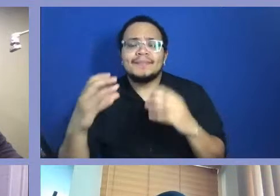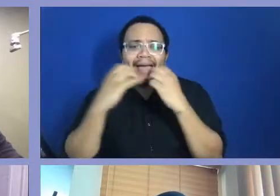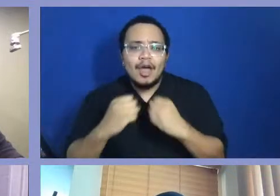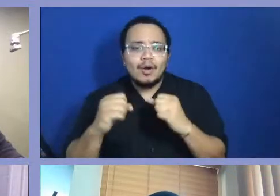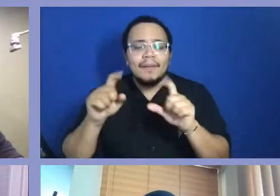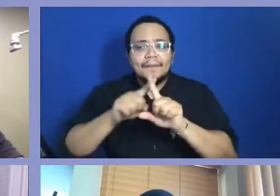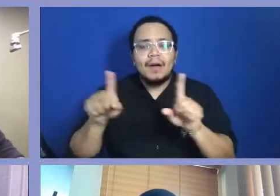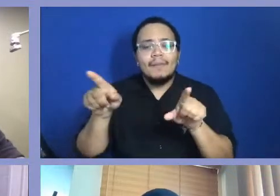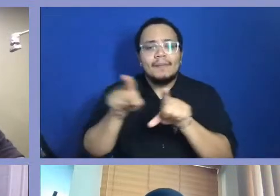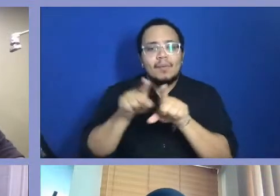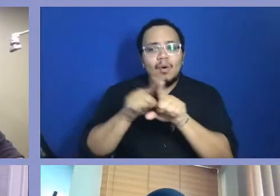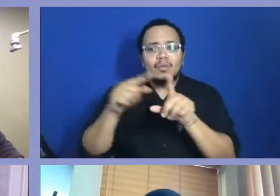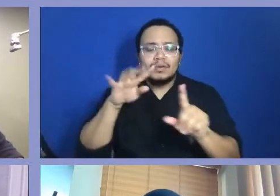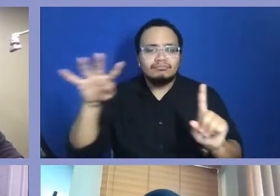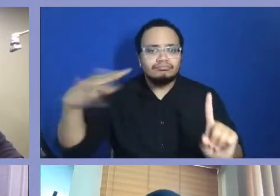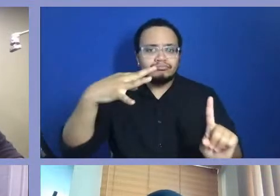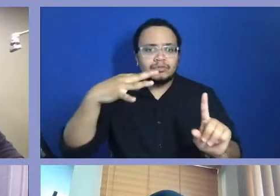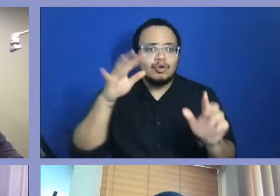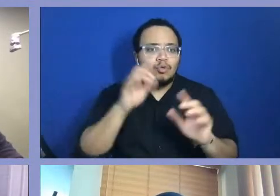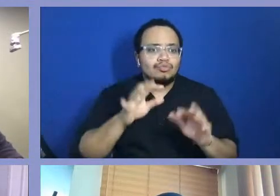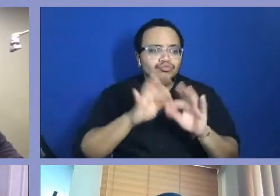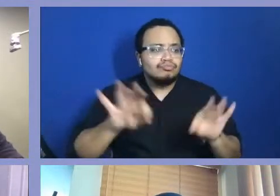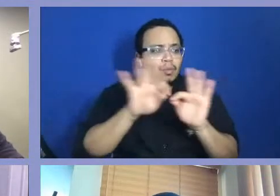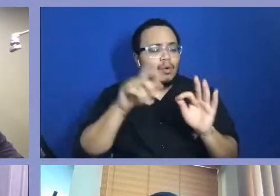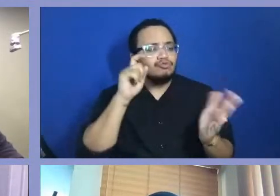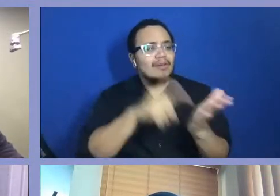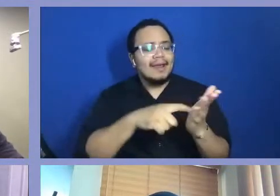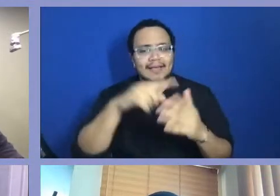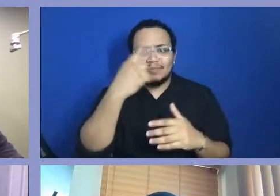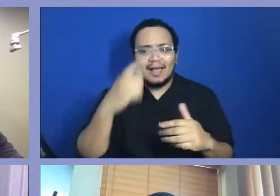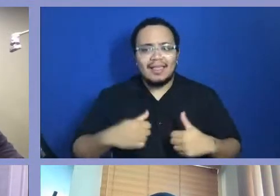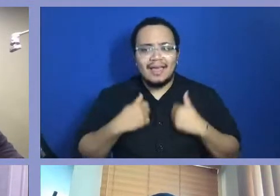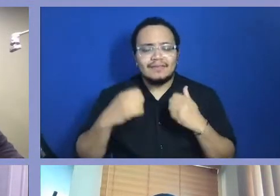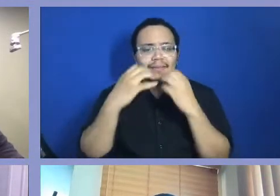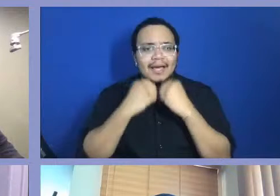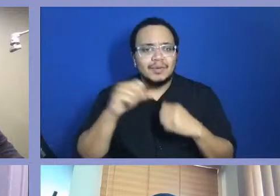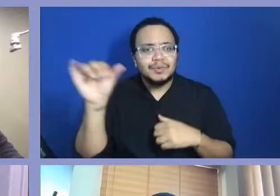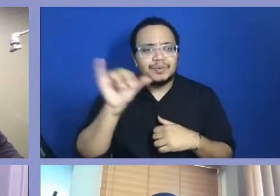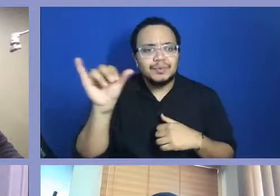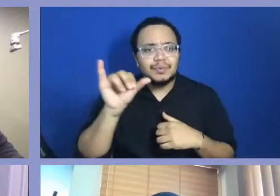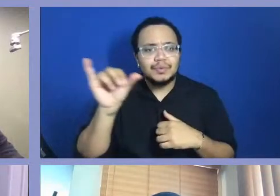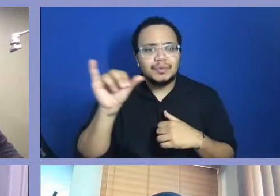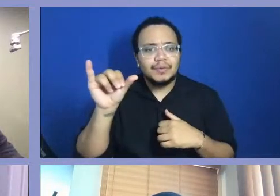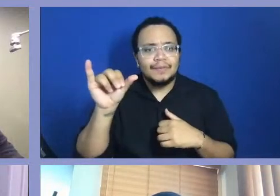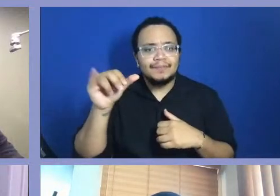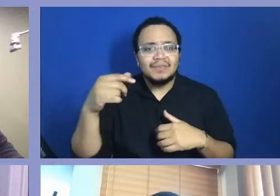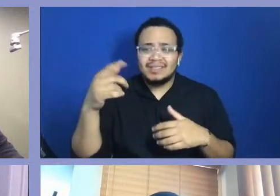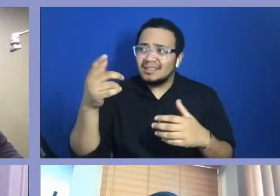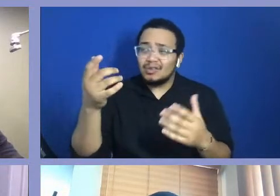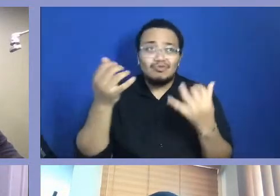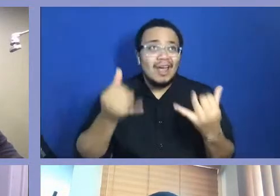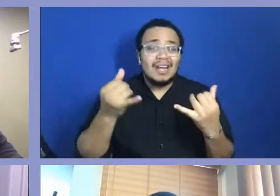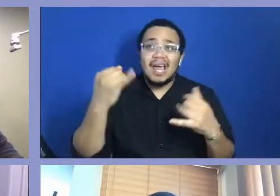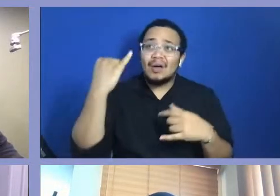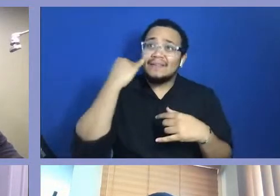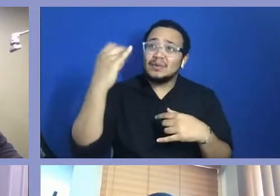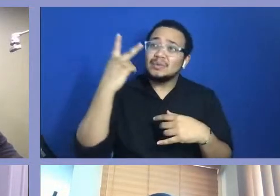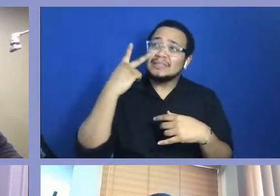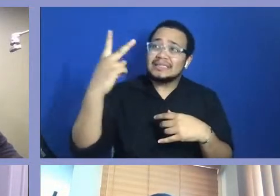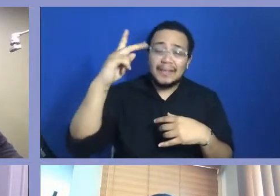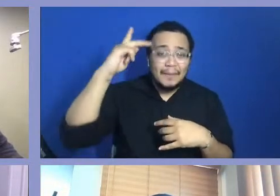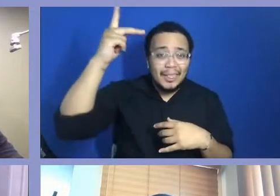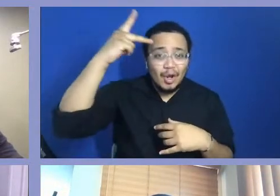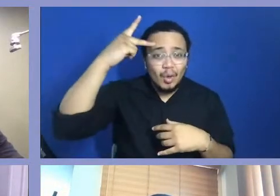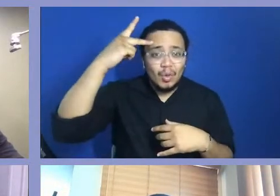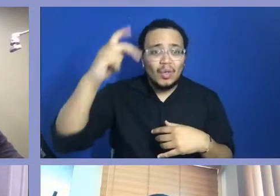black Washingtonians safe. I mean, just think about it. We still don't have a Senate representative or a congressional